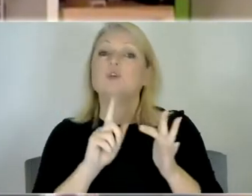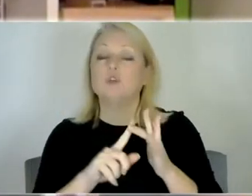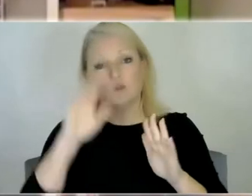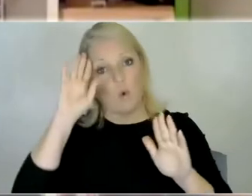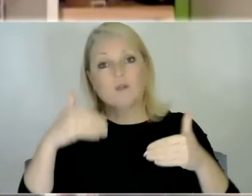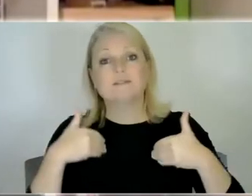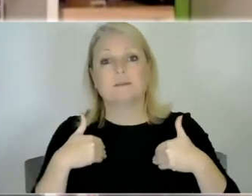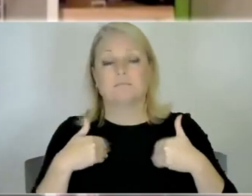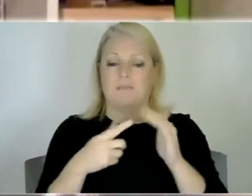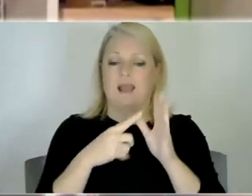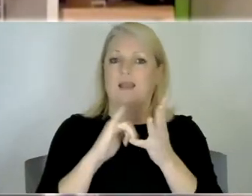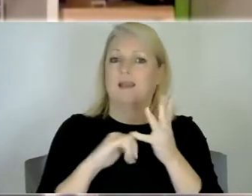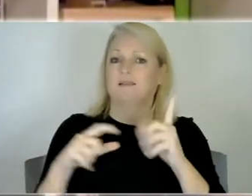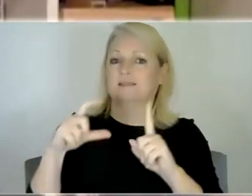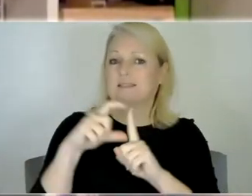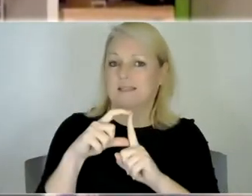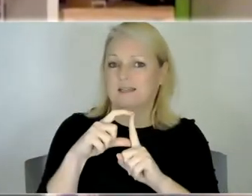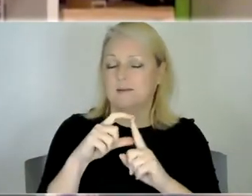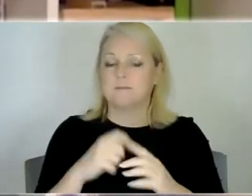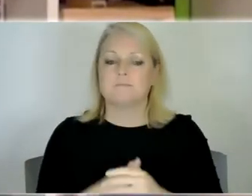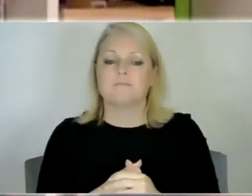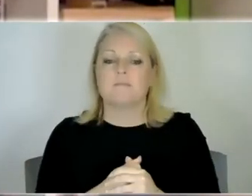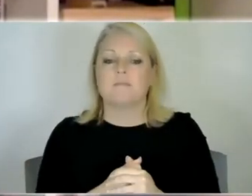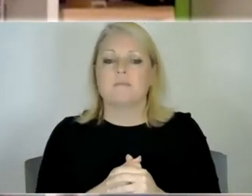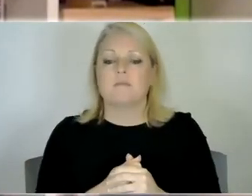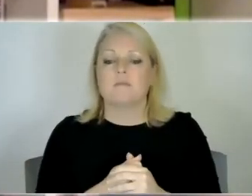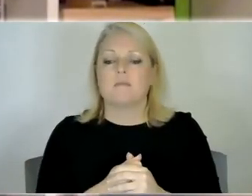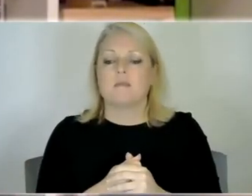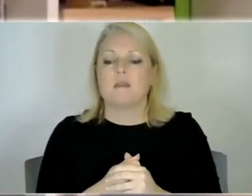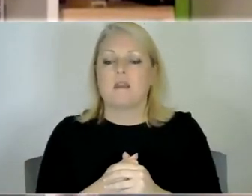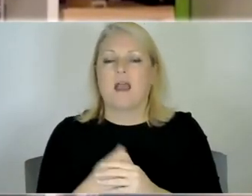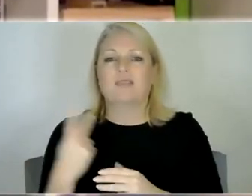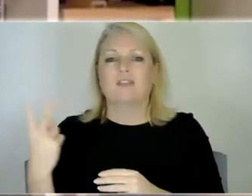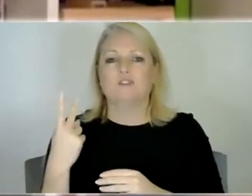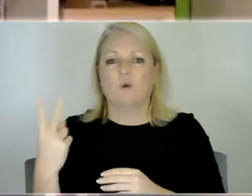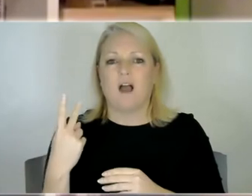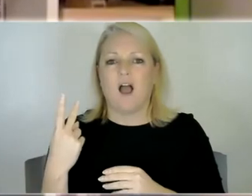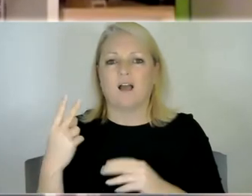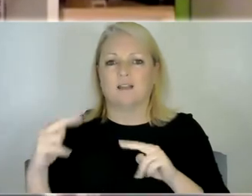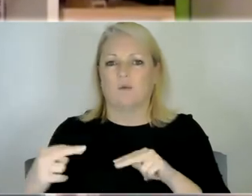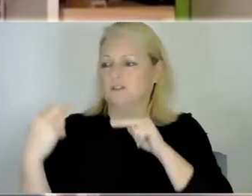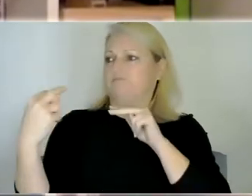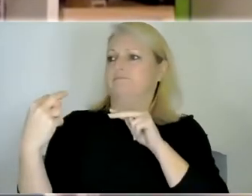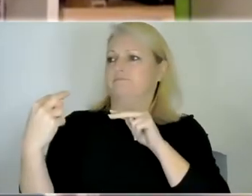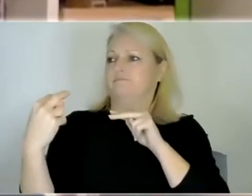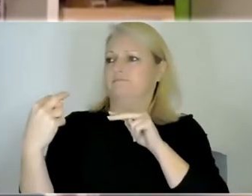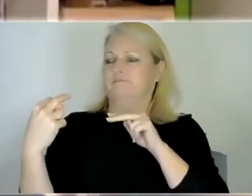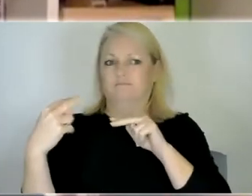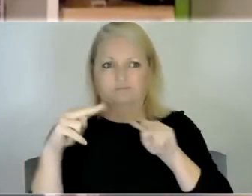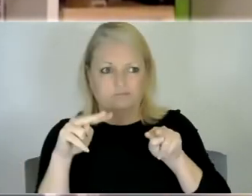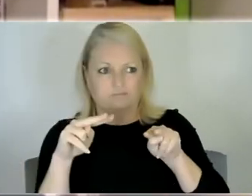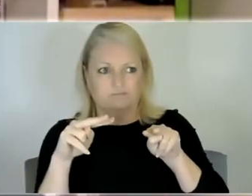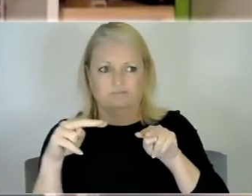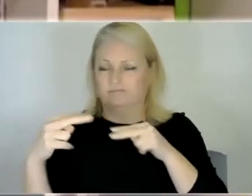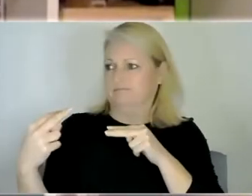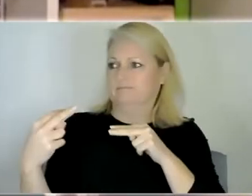disorder and then just sitting back and and like they all looked at each other and waited as if like we was going to cry